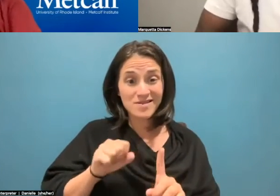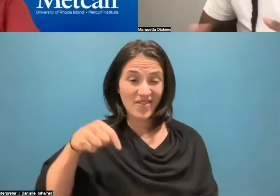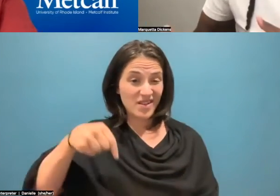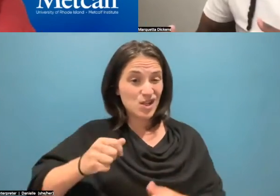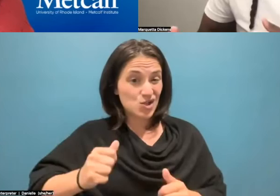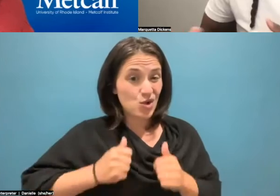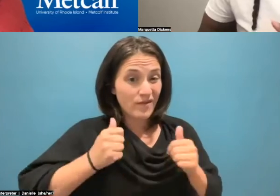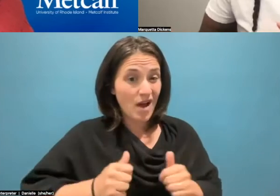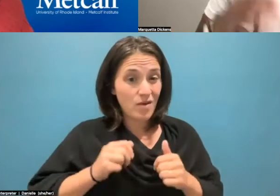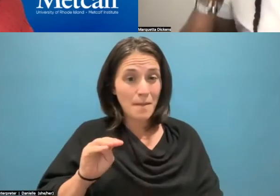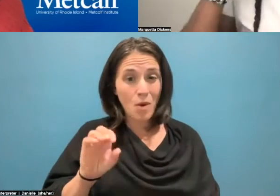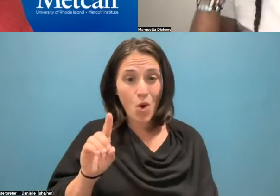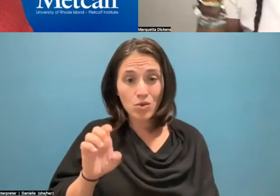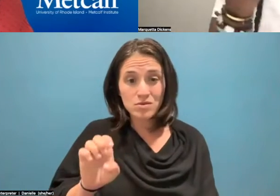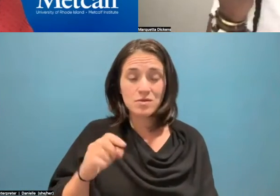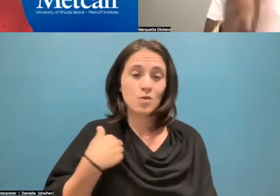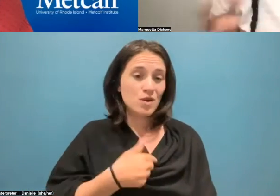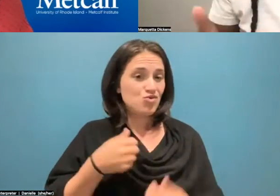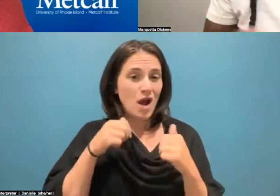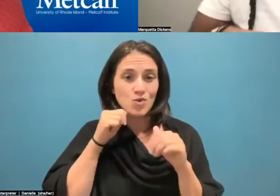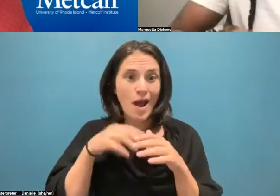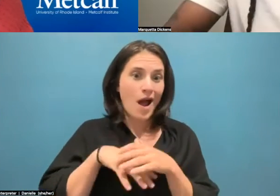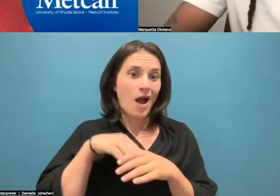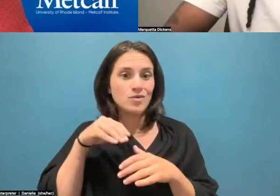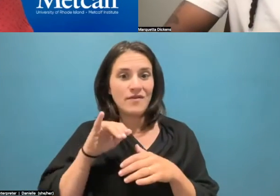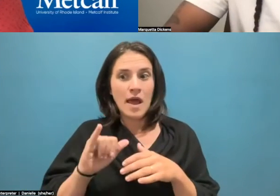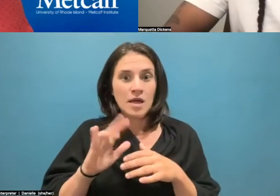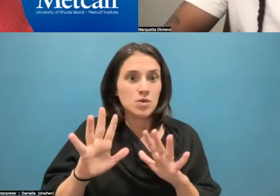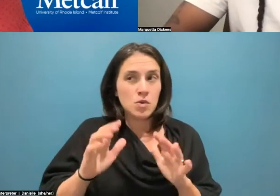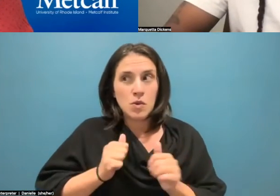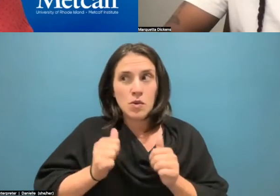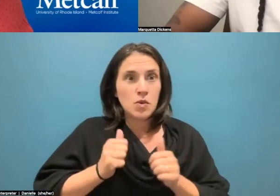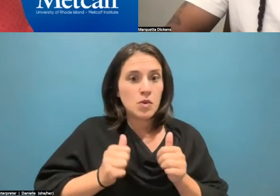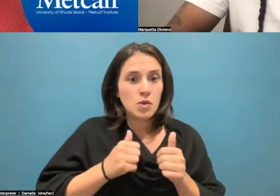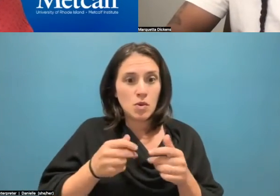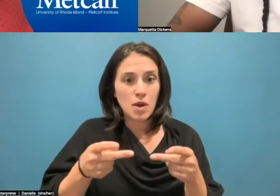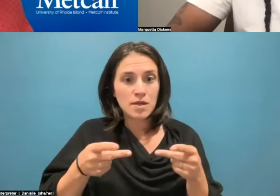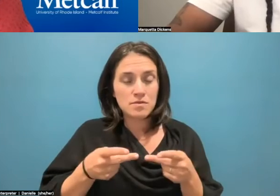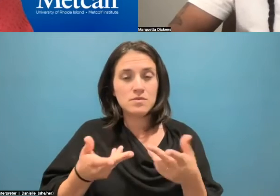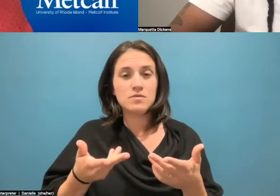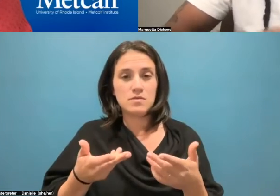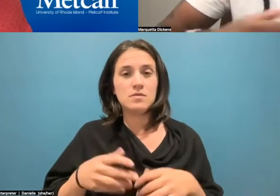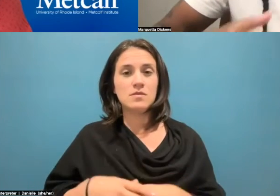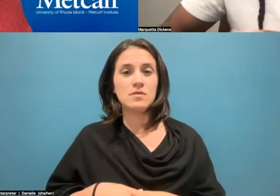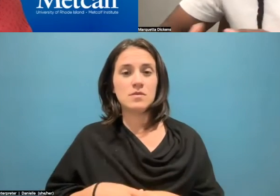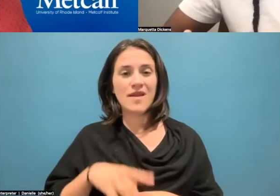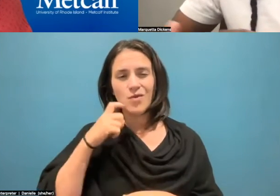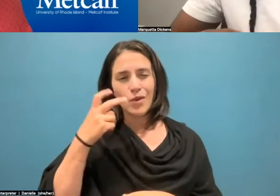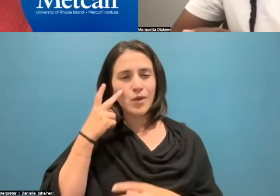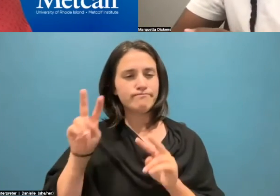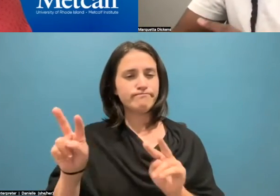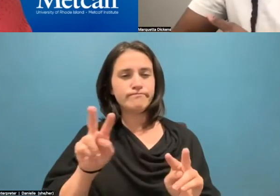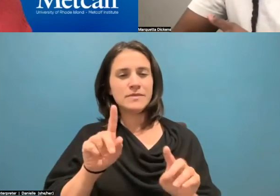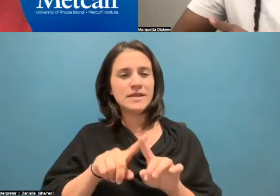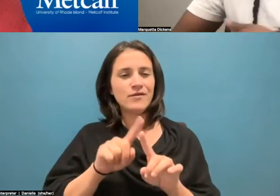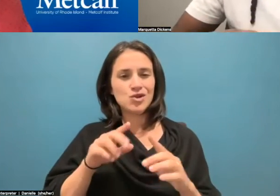get out of that and, you know, and being able to see things from a different lens. Takes you from survival mode and looking at the challenges to thriving mode and